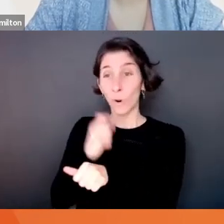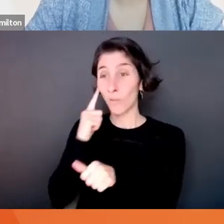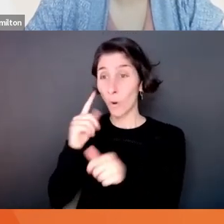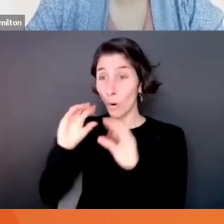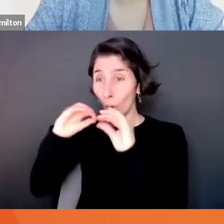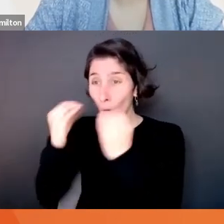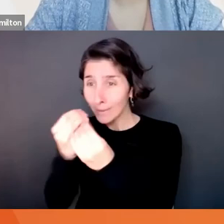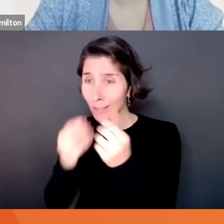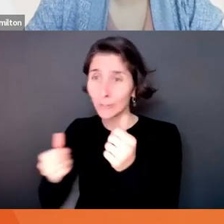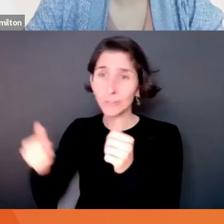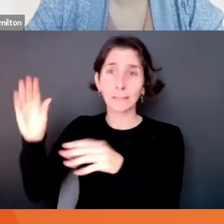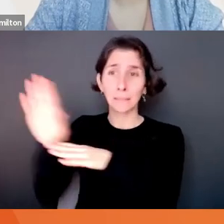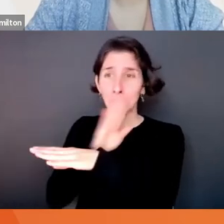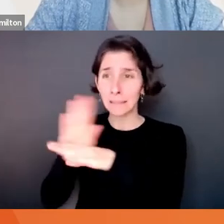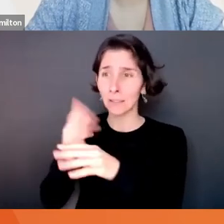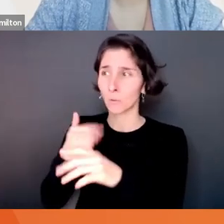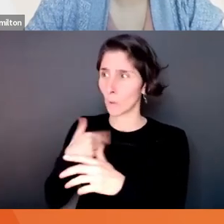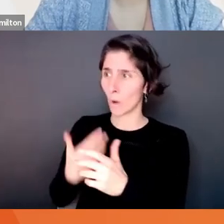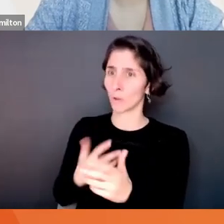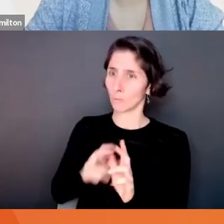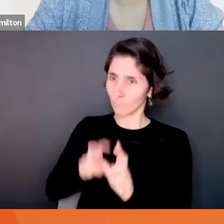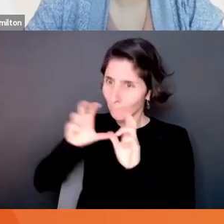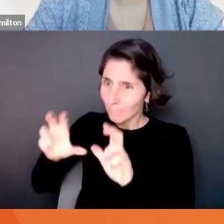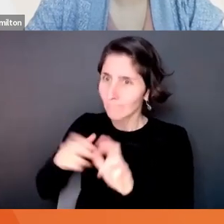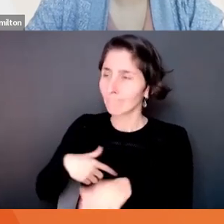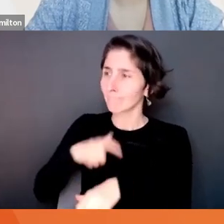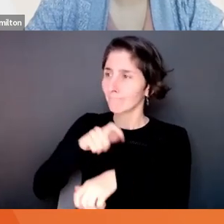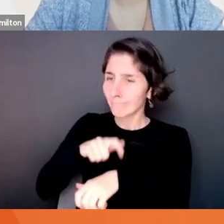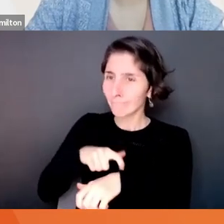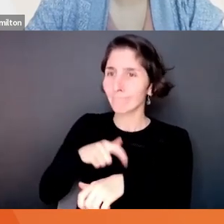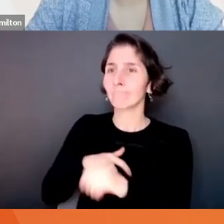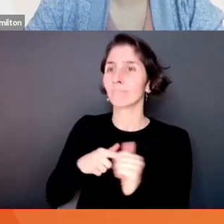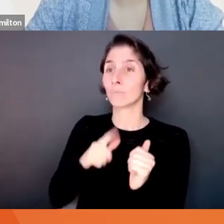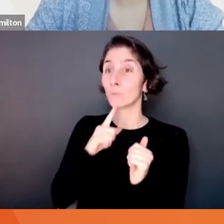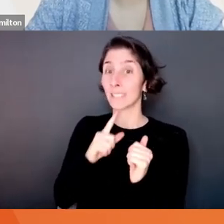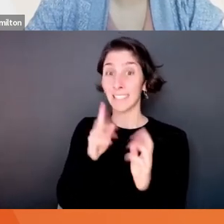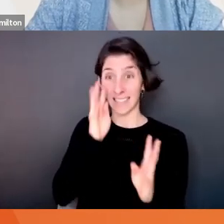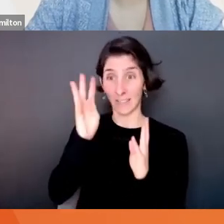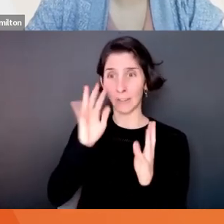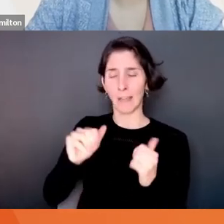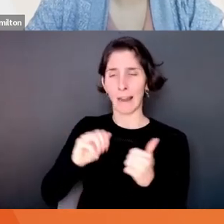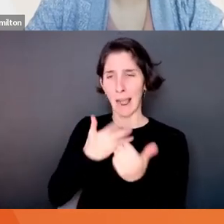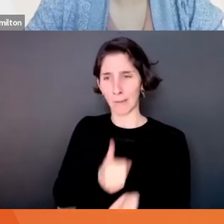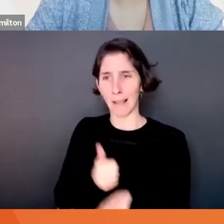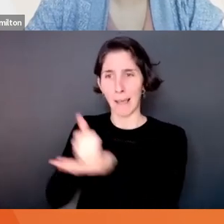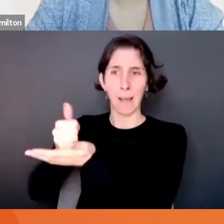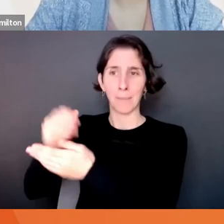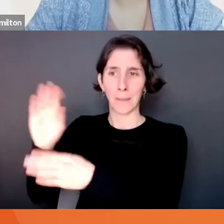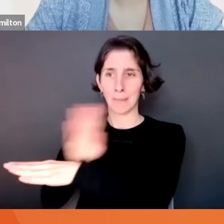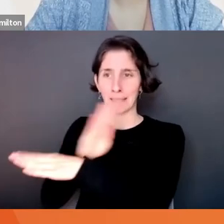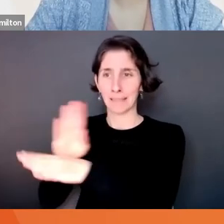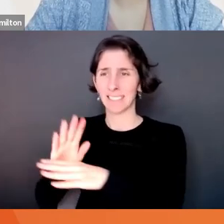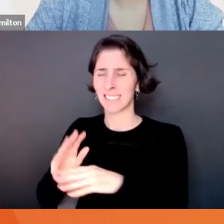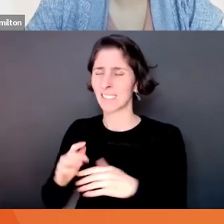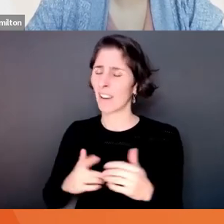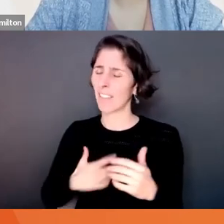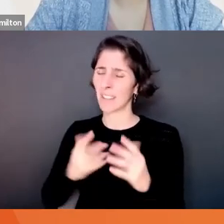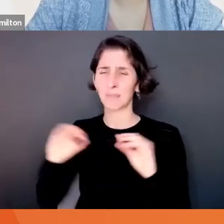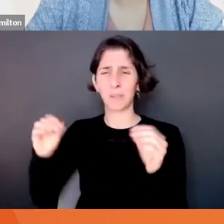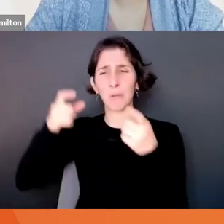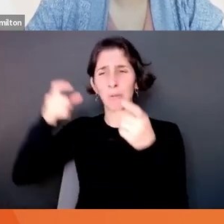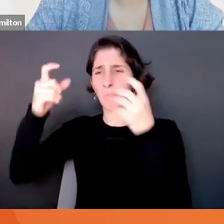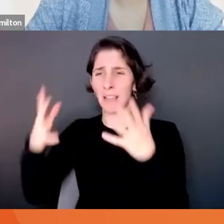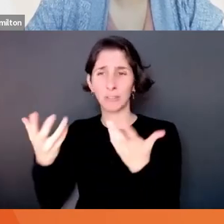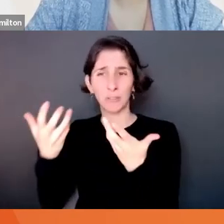to give more time back or whatever it is. That's innovation to me is a way. And so I can't see any management not agreeing with a way to